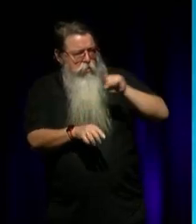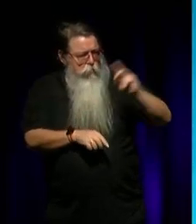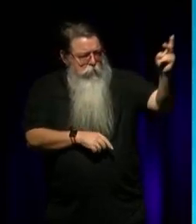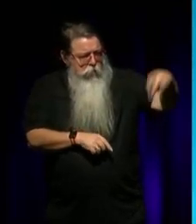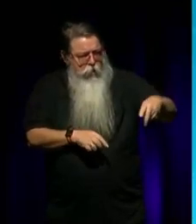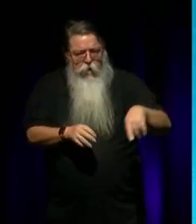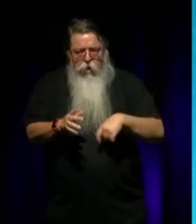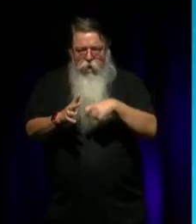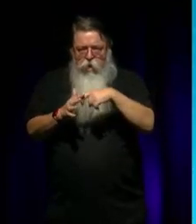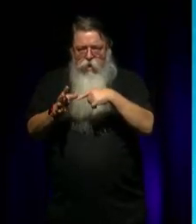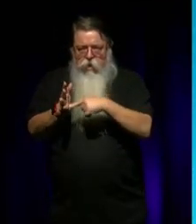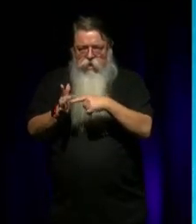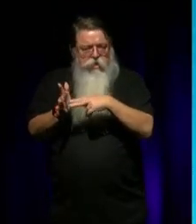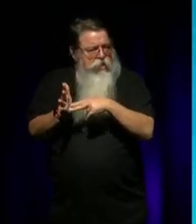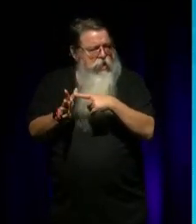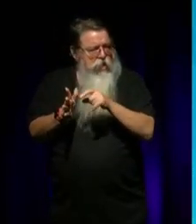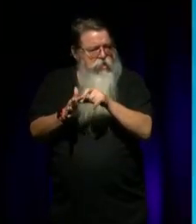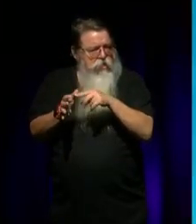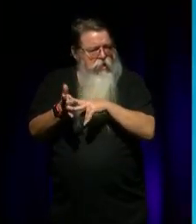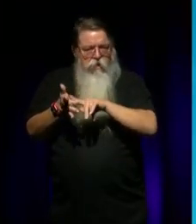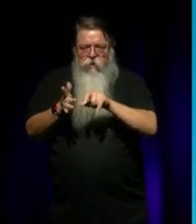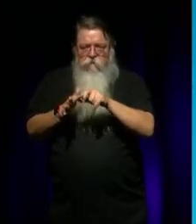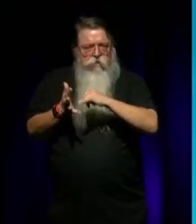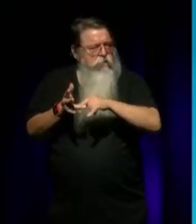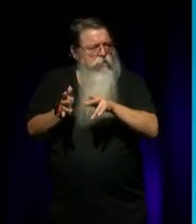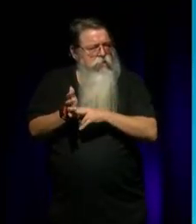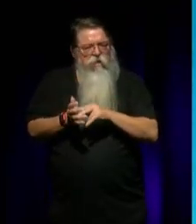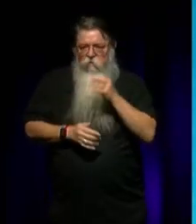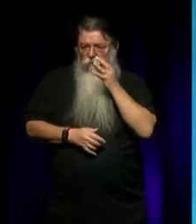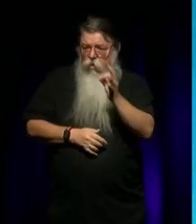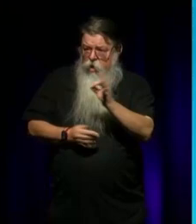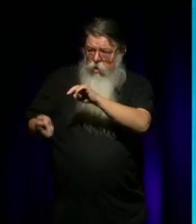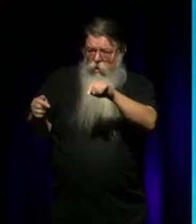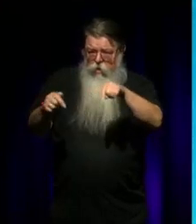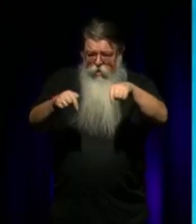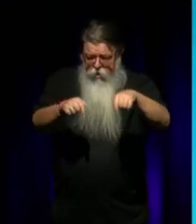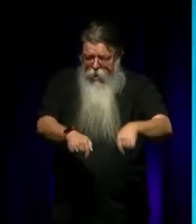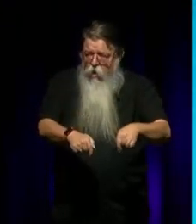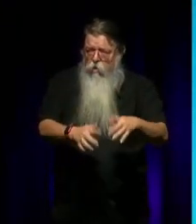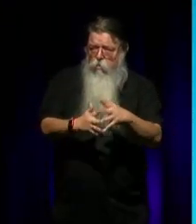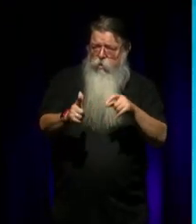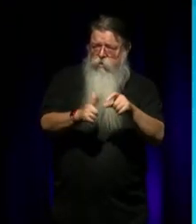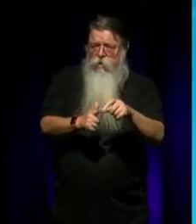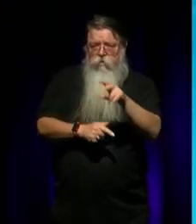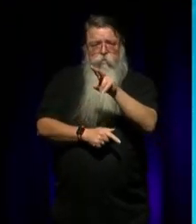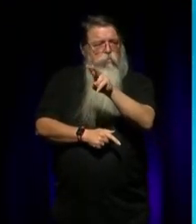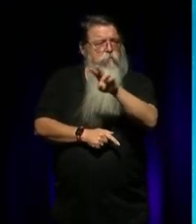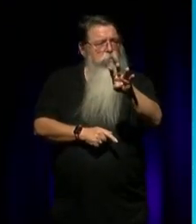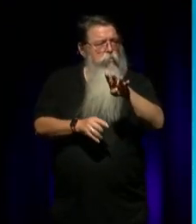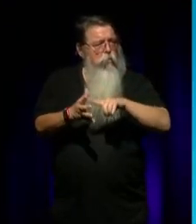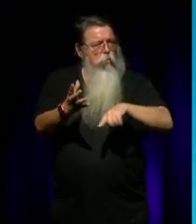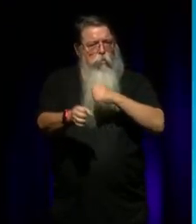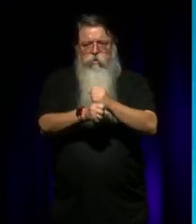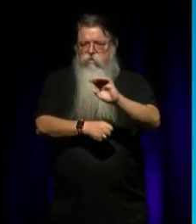as Katina Davidson. And this free event will be on site and online on Wednesday the 24th of August at